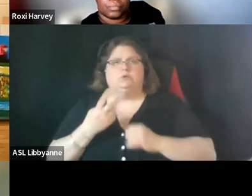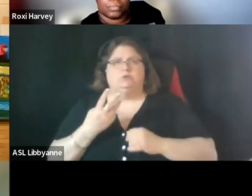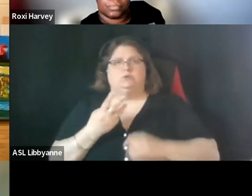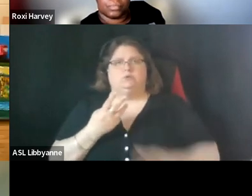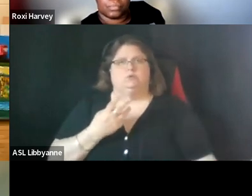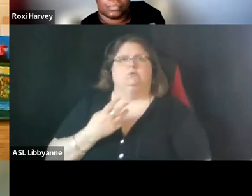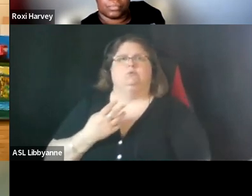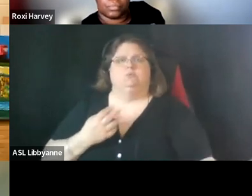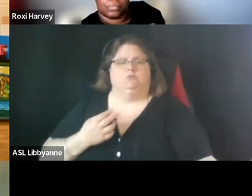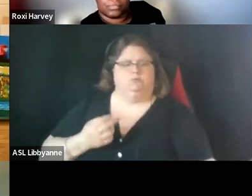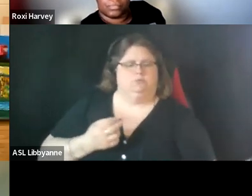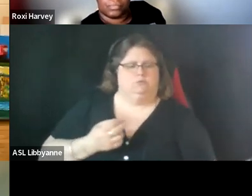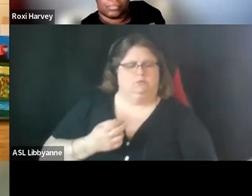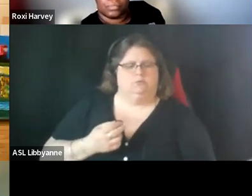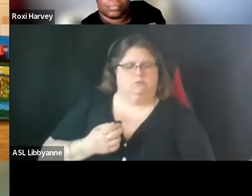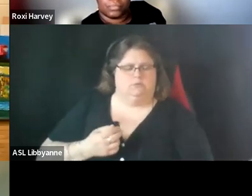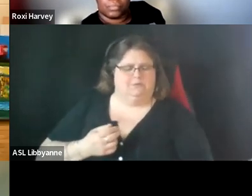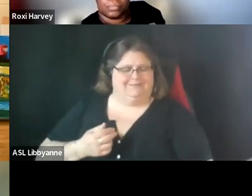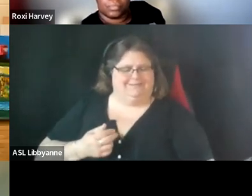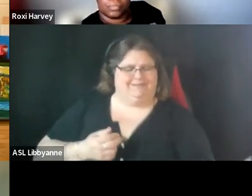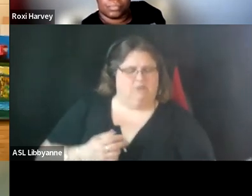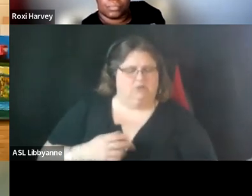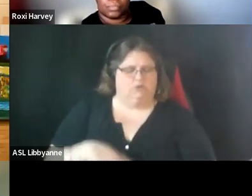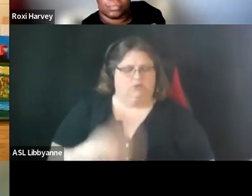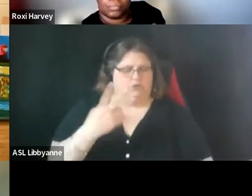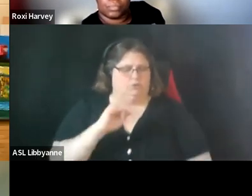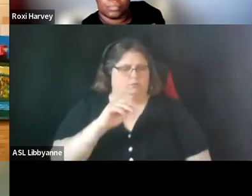and we finalized that technical review